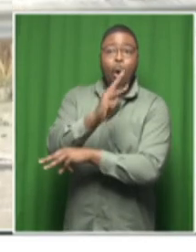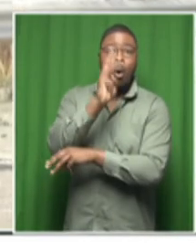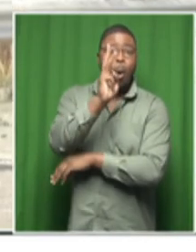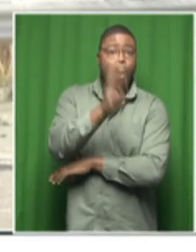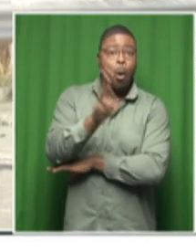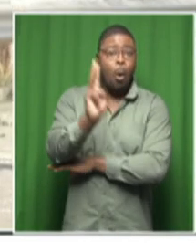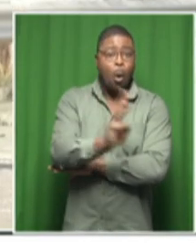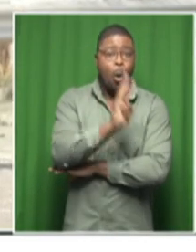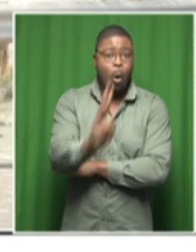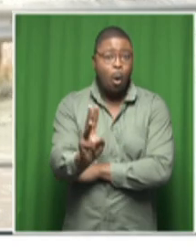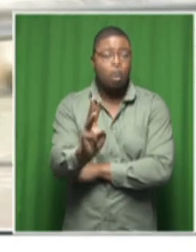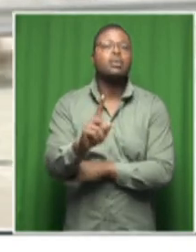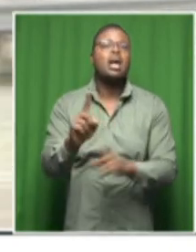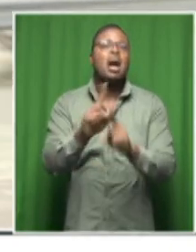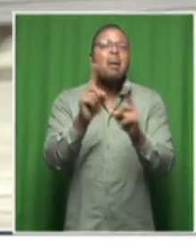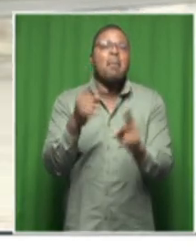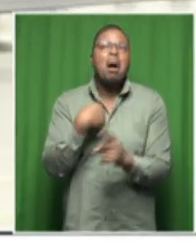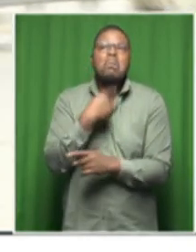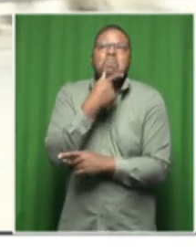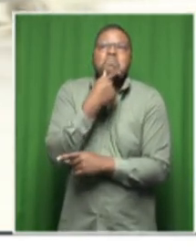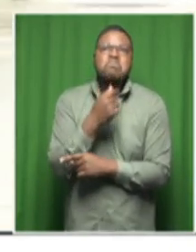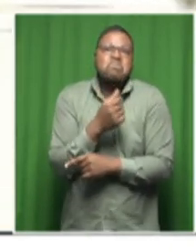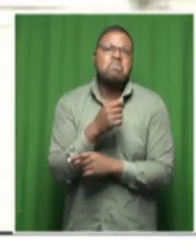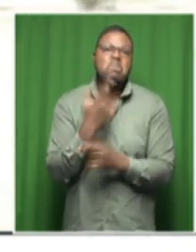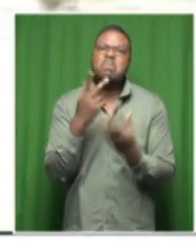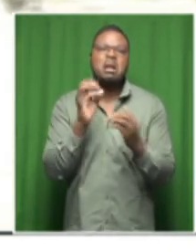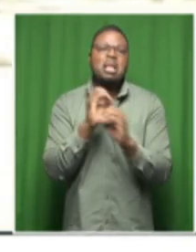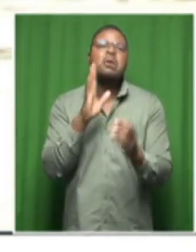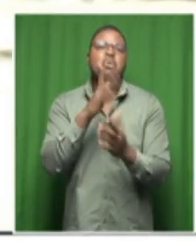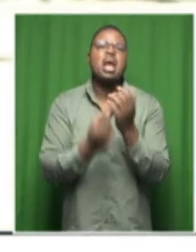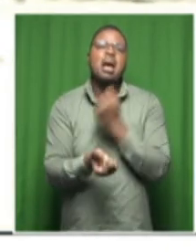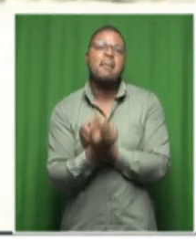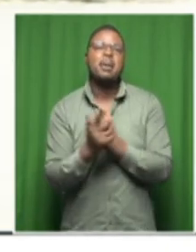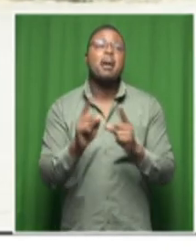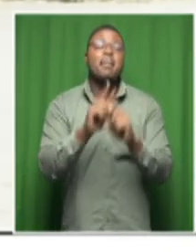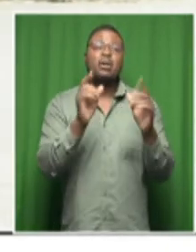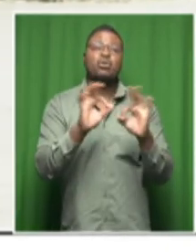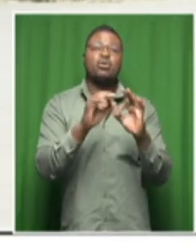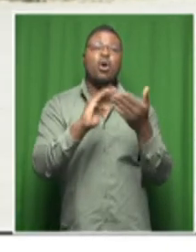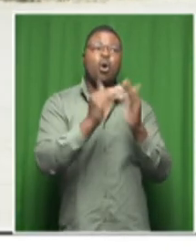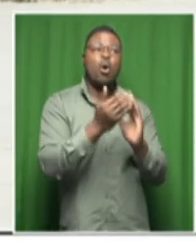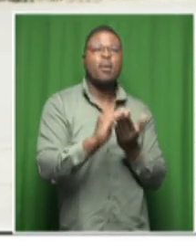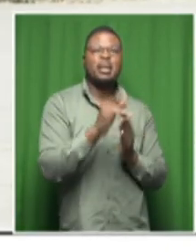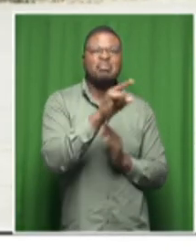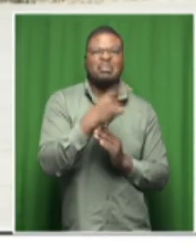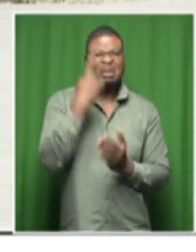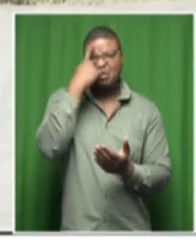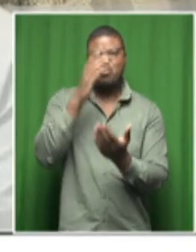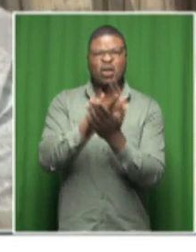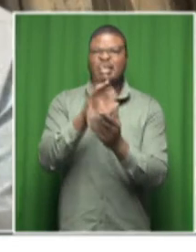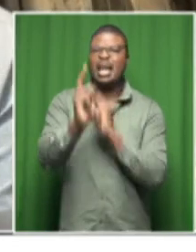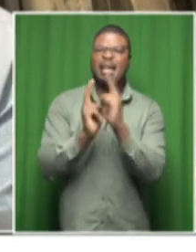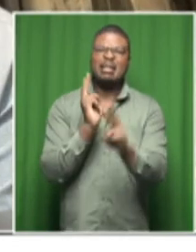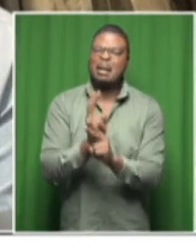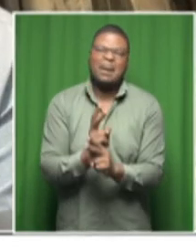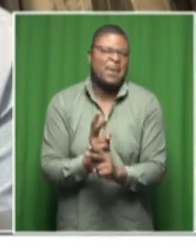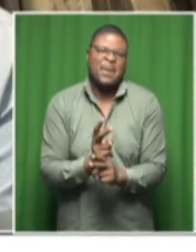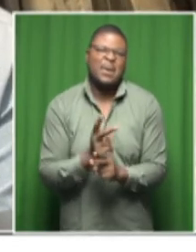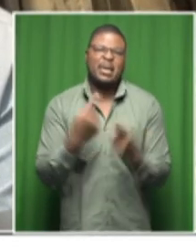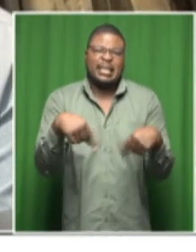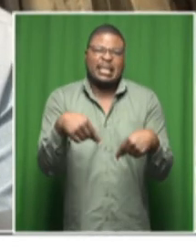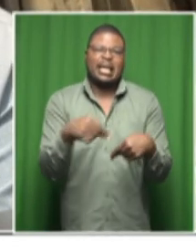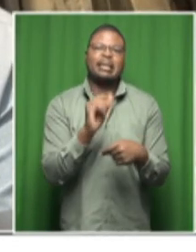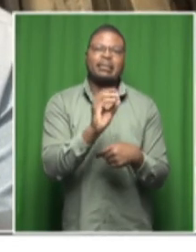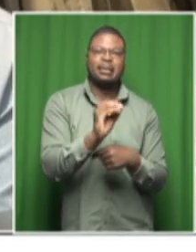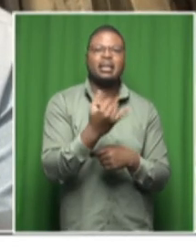indicating that the things are okay nothing will happen so it was difficult for them to trust any person so in terms of